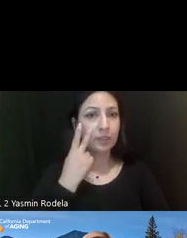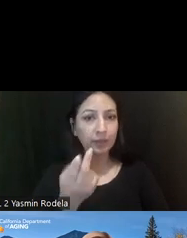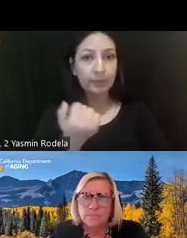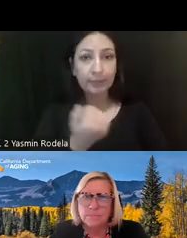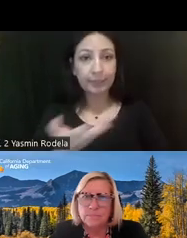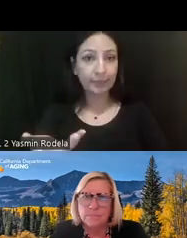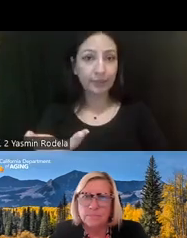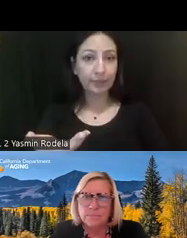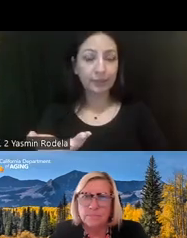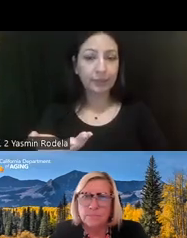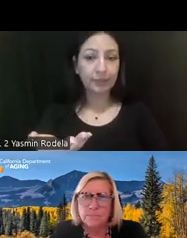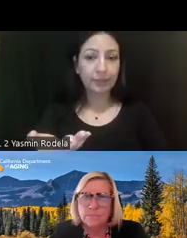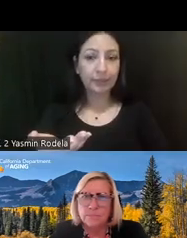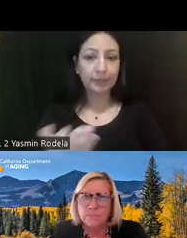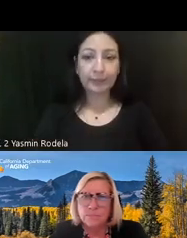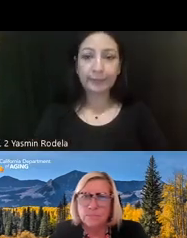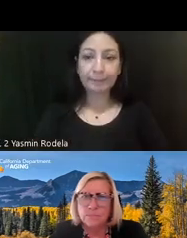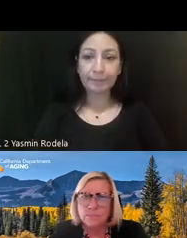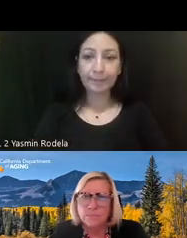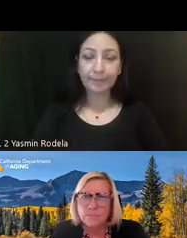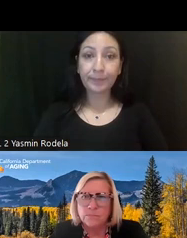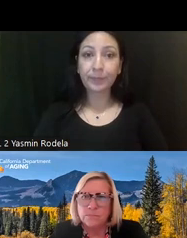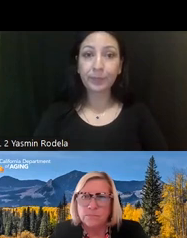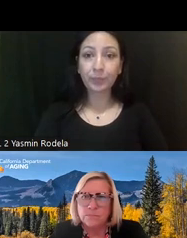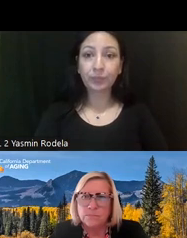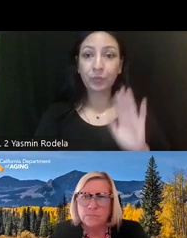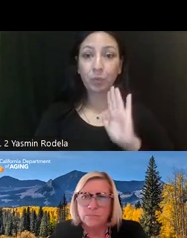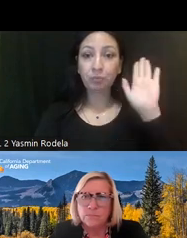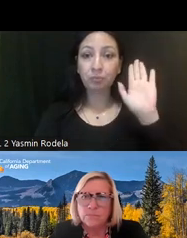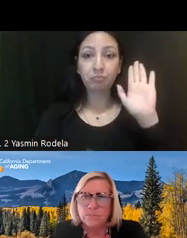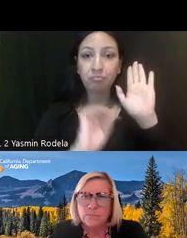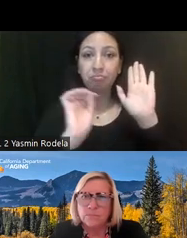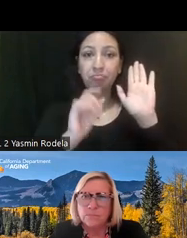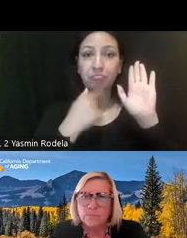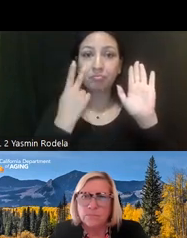raised hands at the moment.